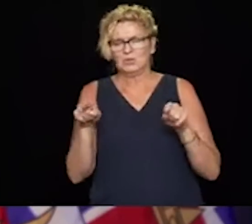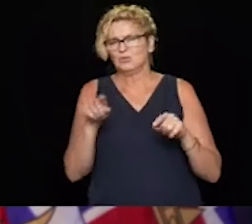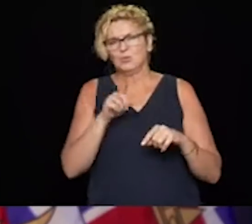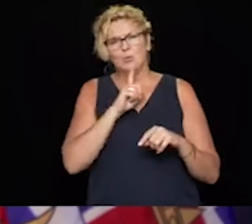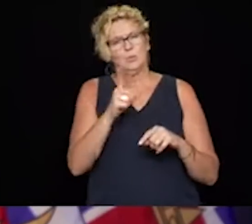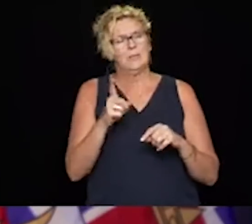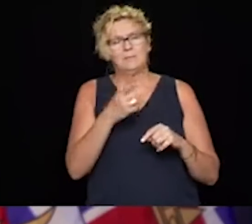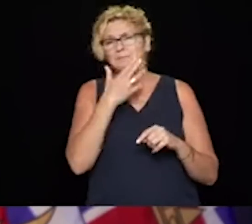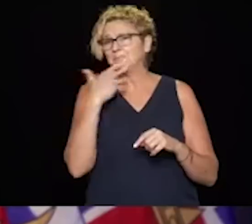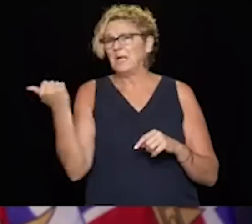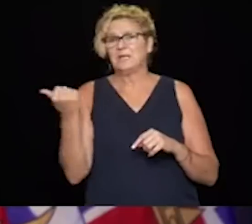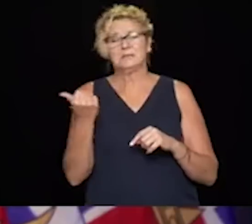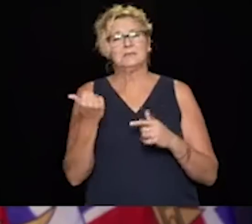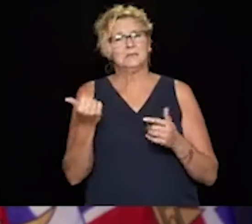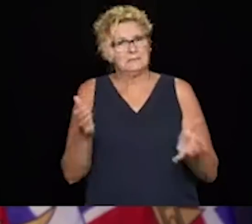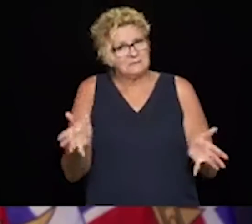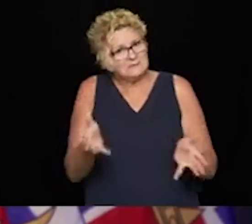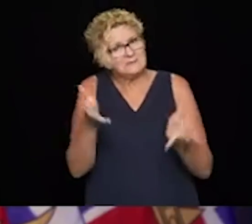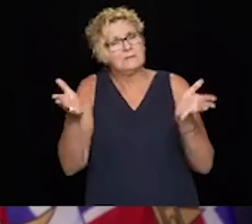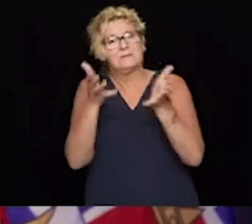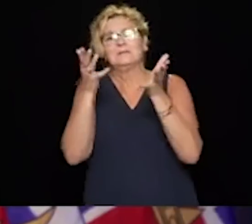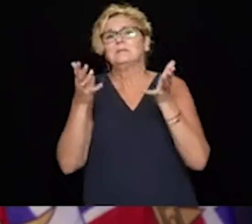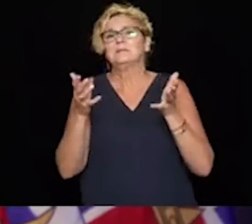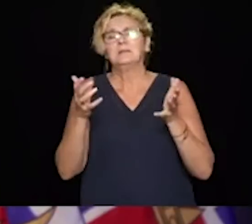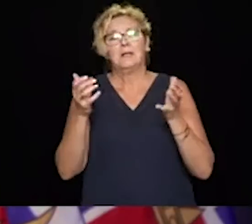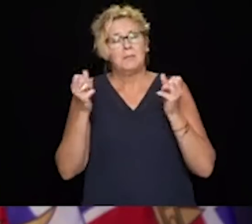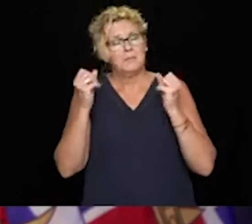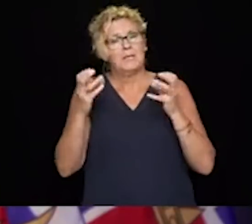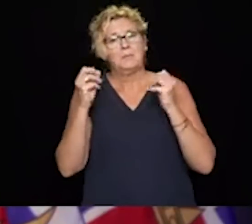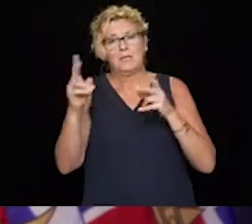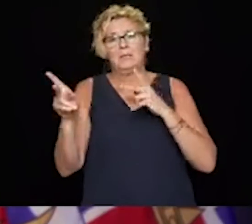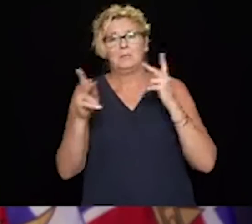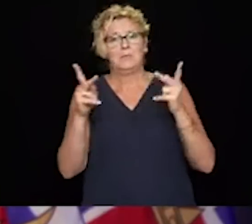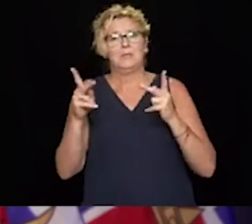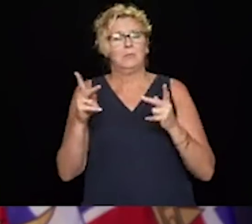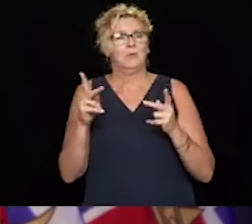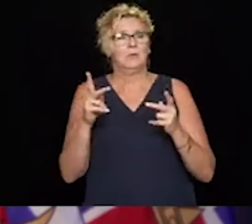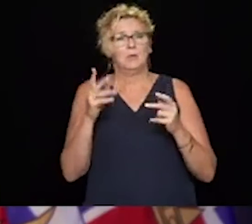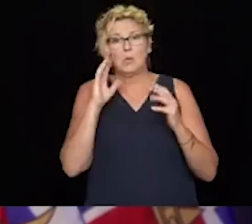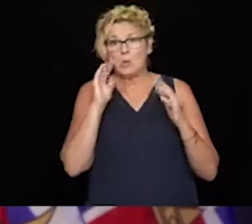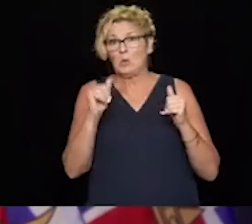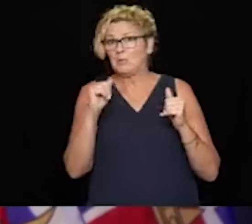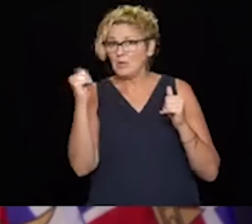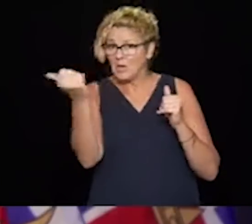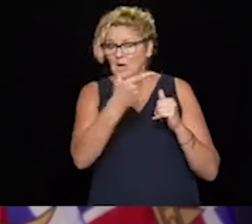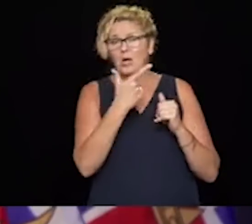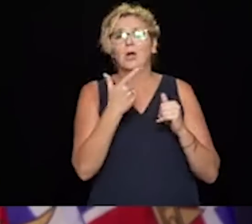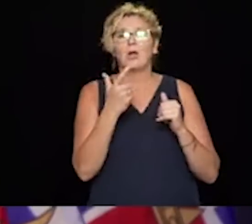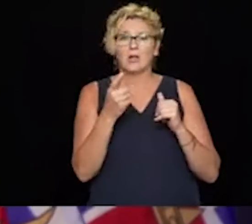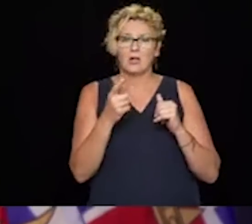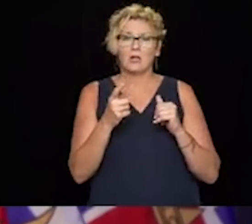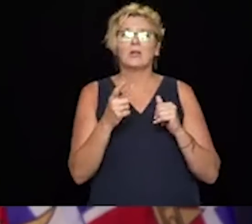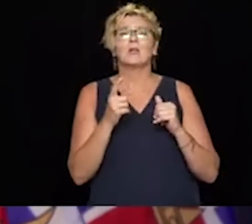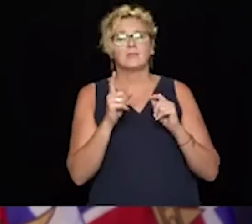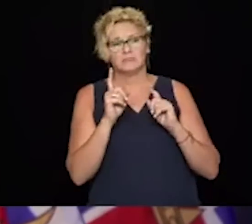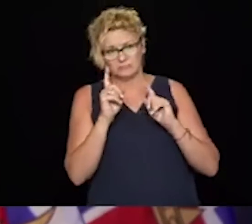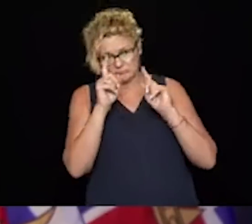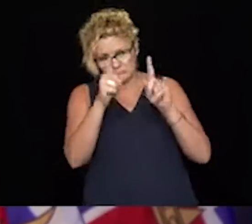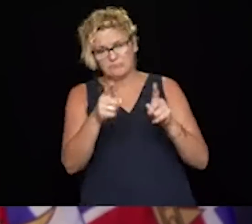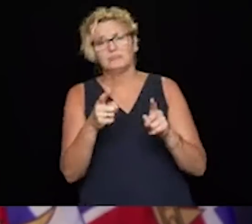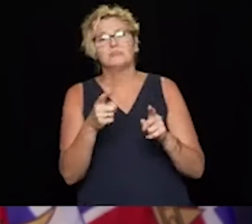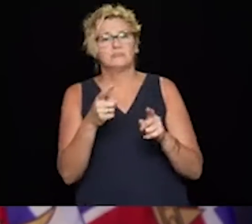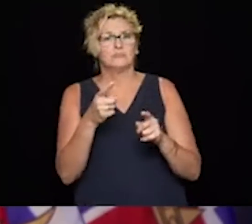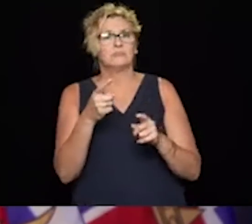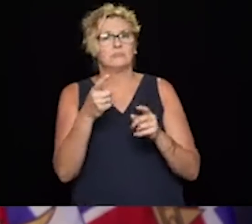people, particularly our elders and seniors. So this is a year where we will be encouraging and making available the vaccine to